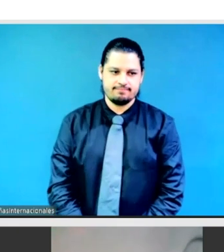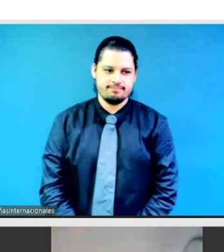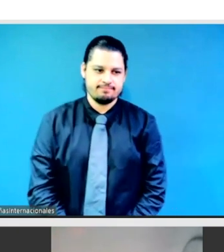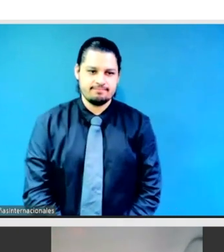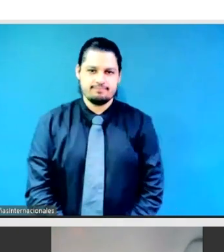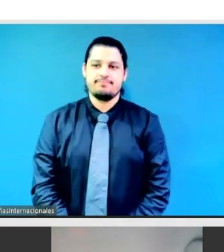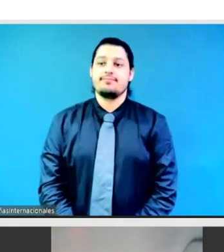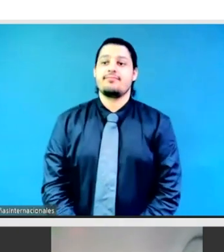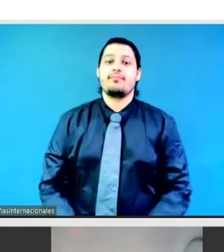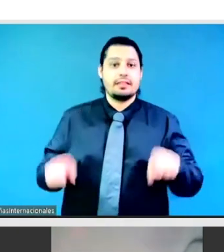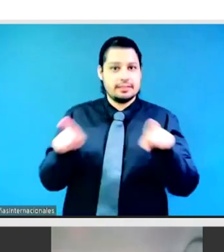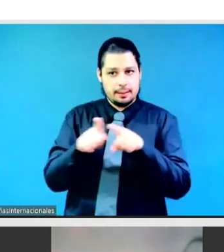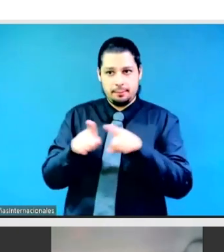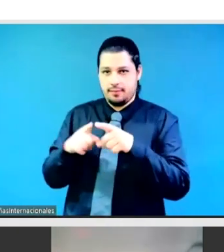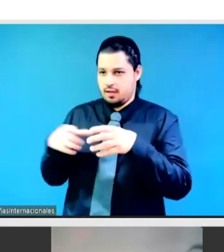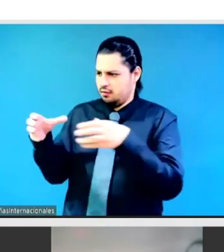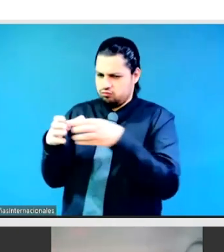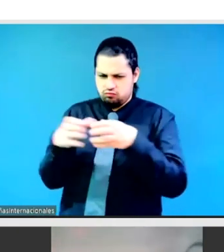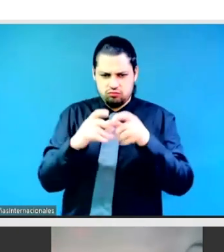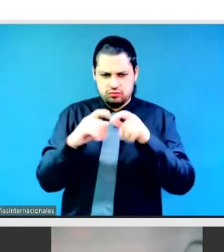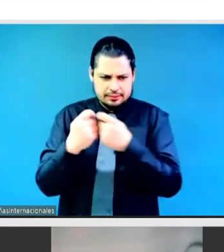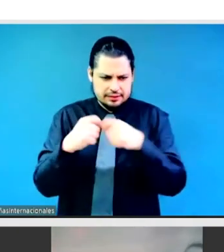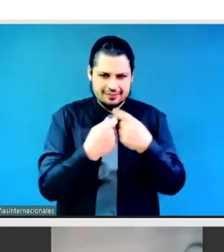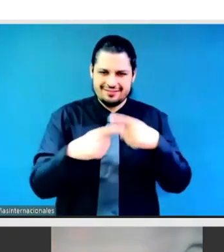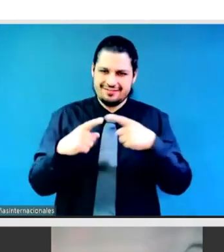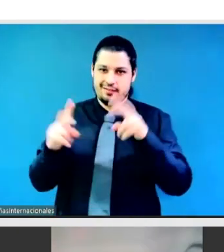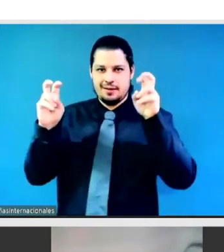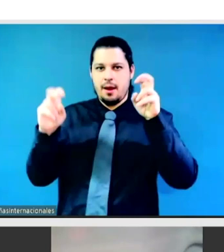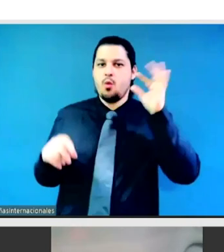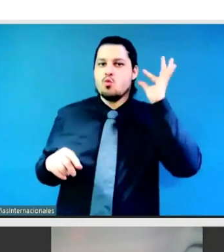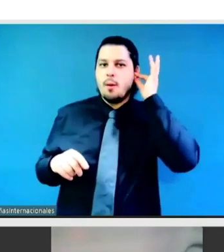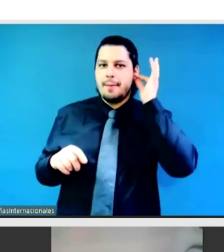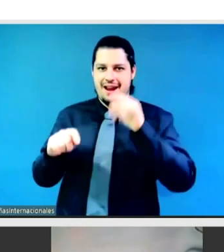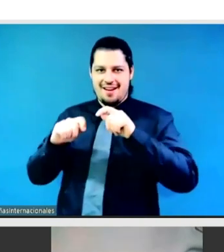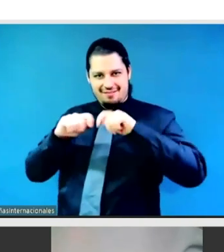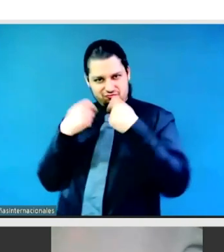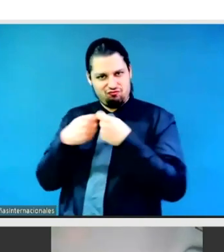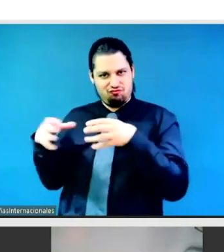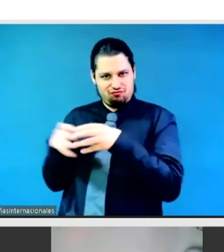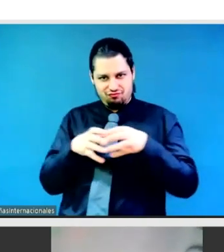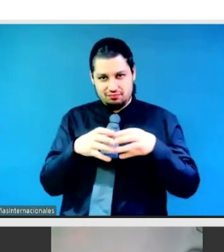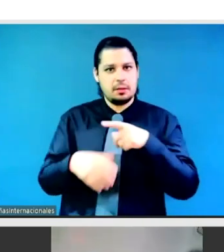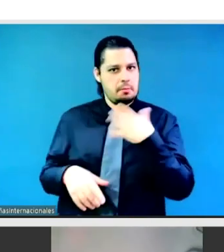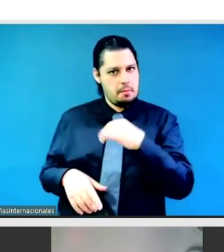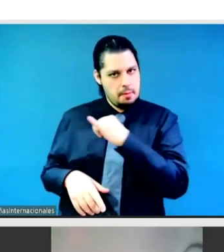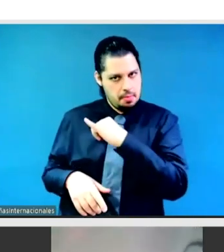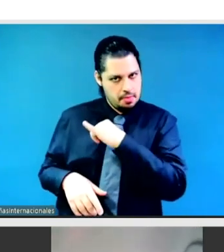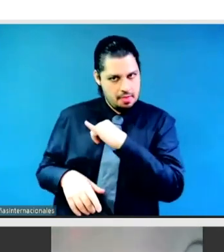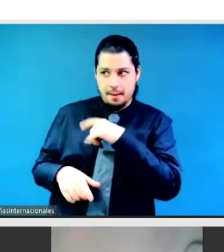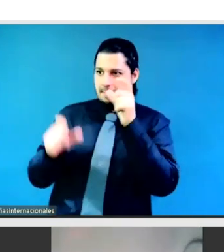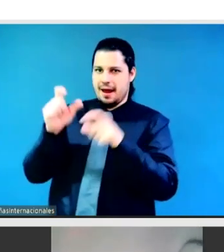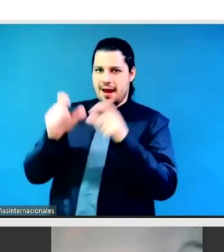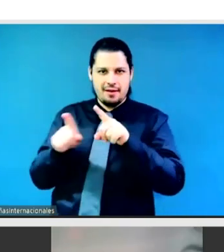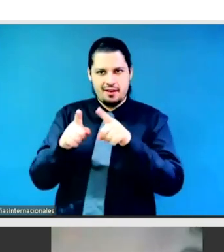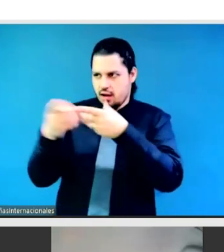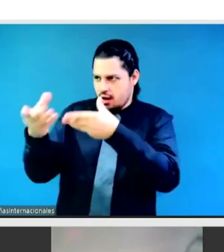movements and also leadership to abide by the following principles. One, we